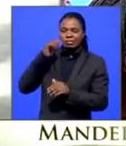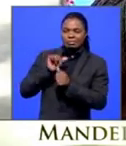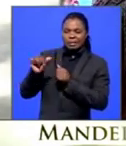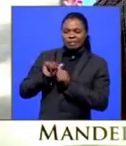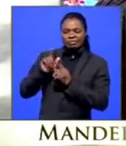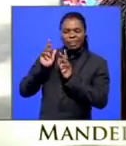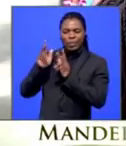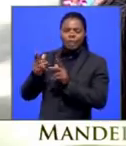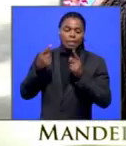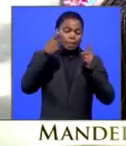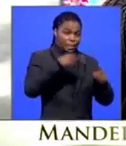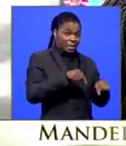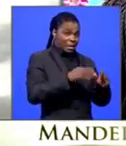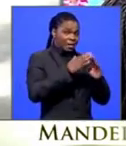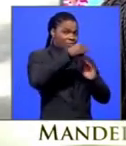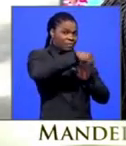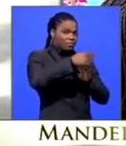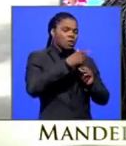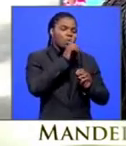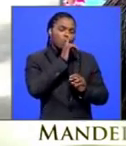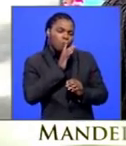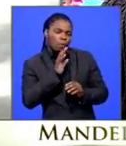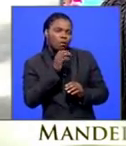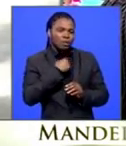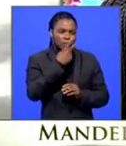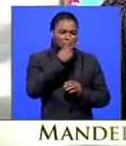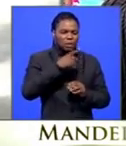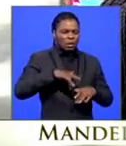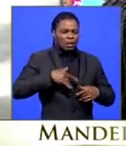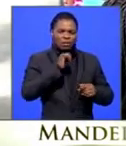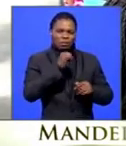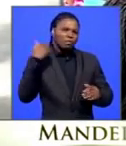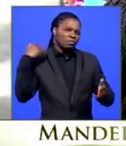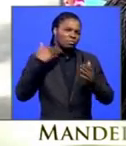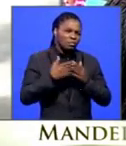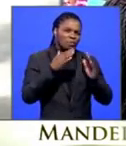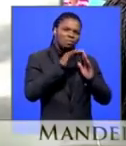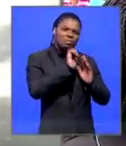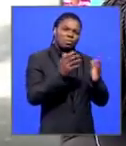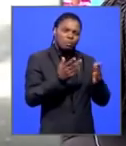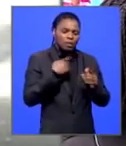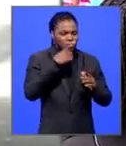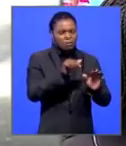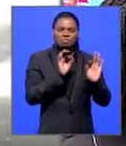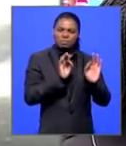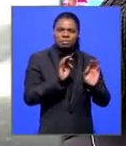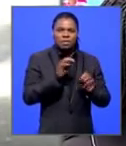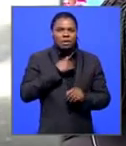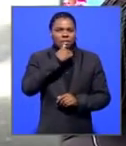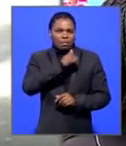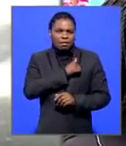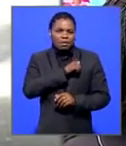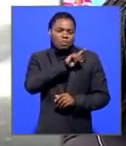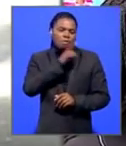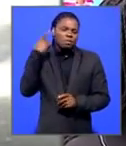better option was to come here where it's a lot quieter. It's here where he spent a lot of his time. So it's equally important. I've been fortunate enough to have